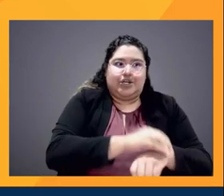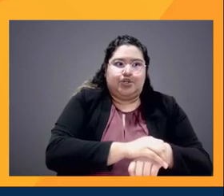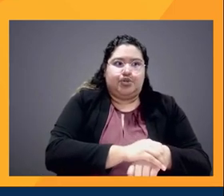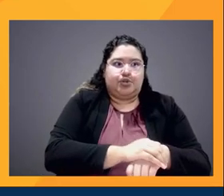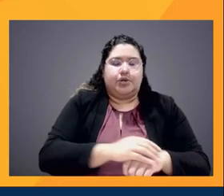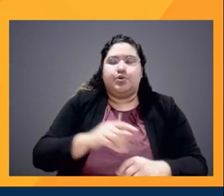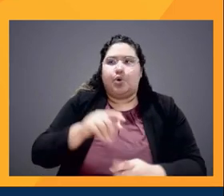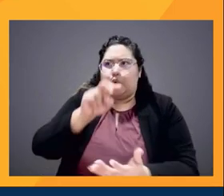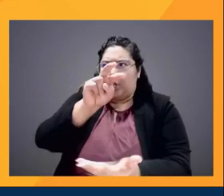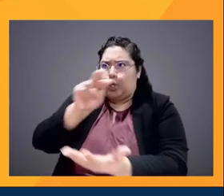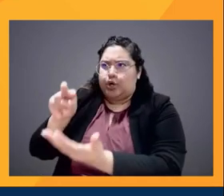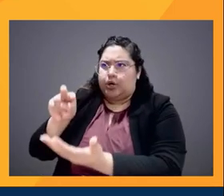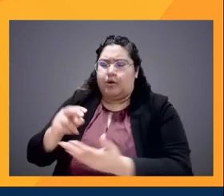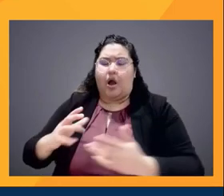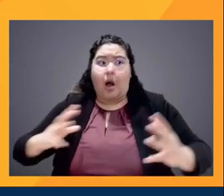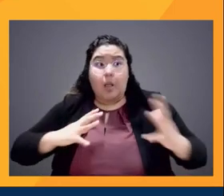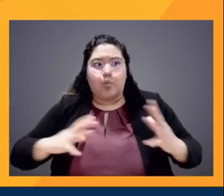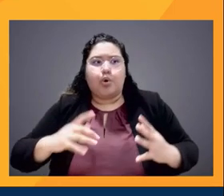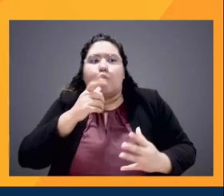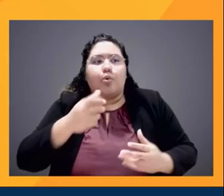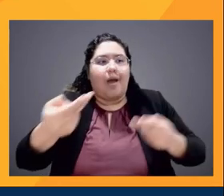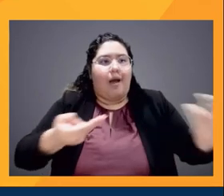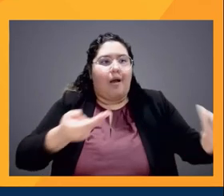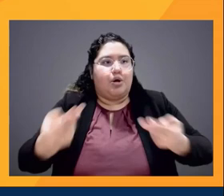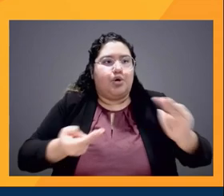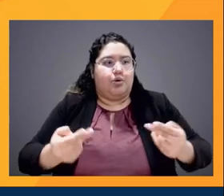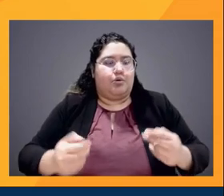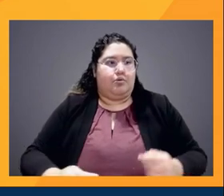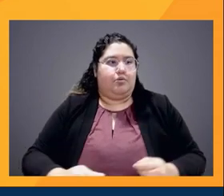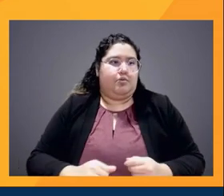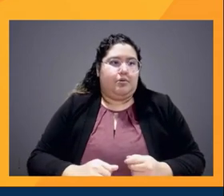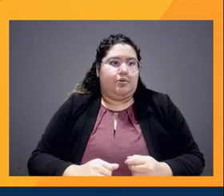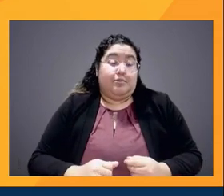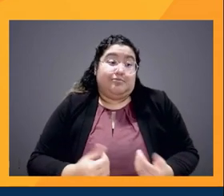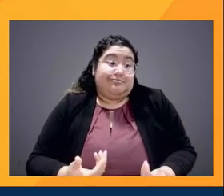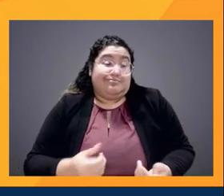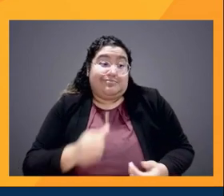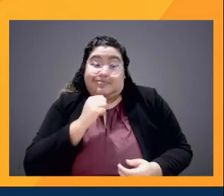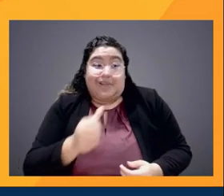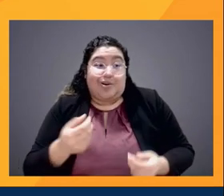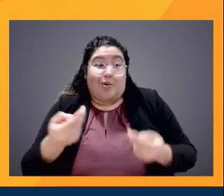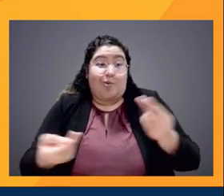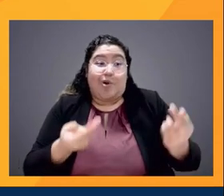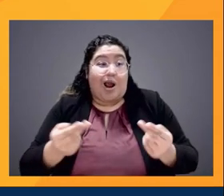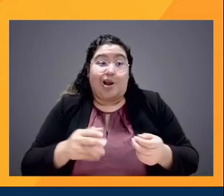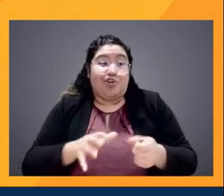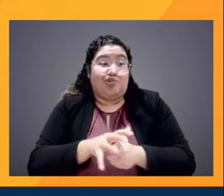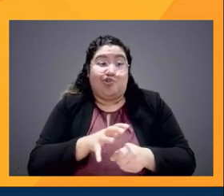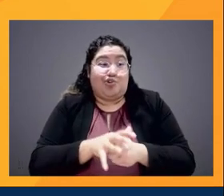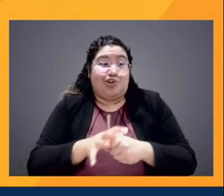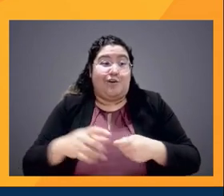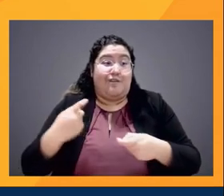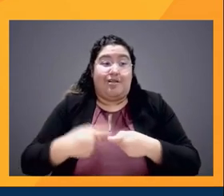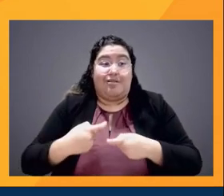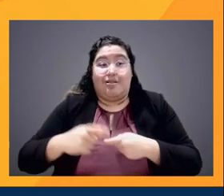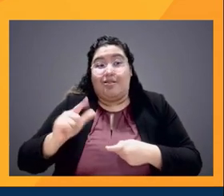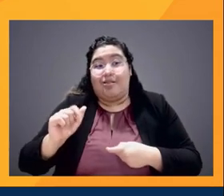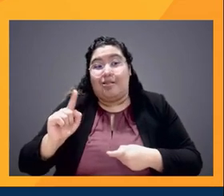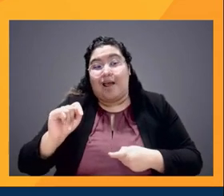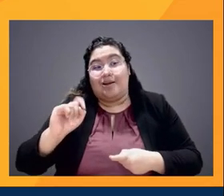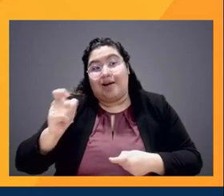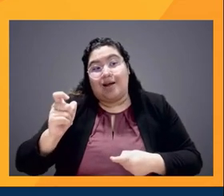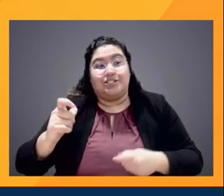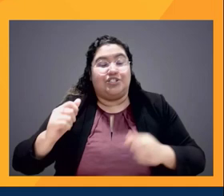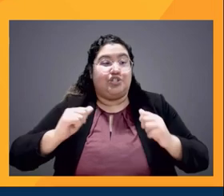for the most part, it's just they're not employing enough Latinx directors, Latinx